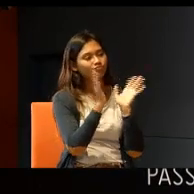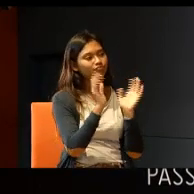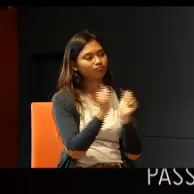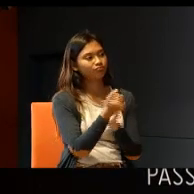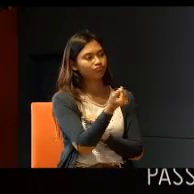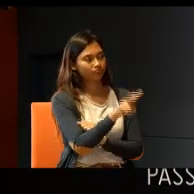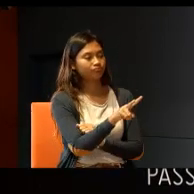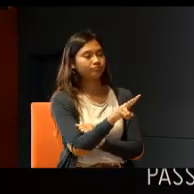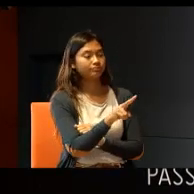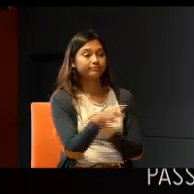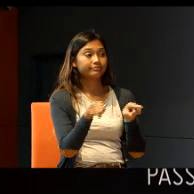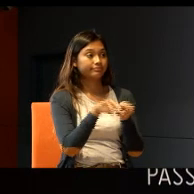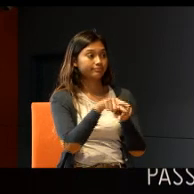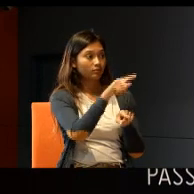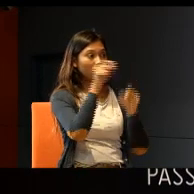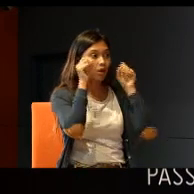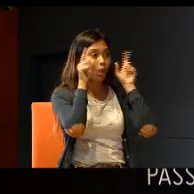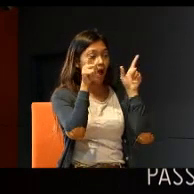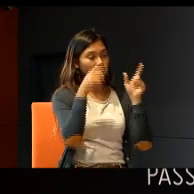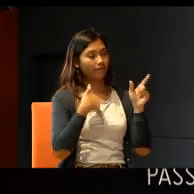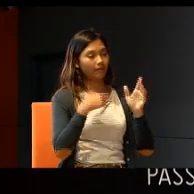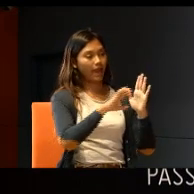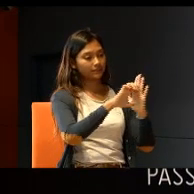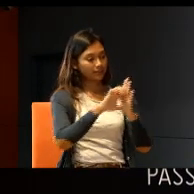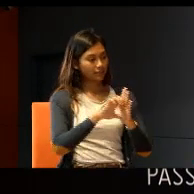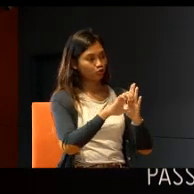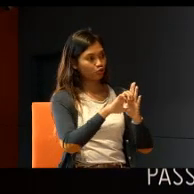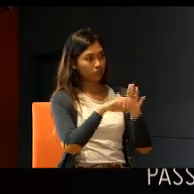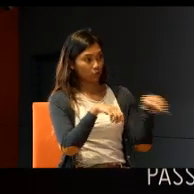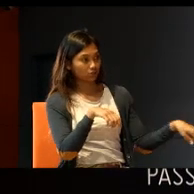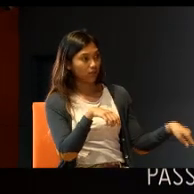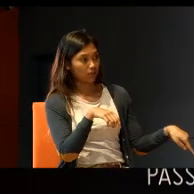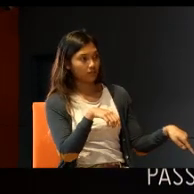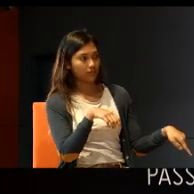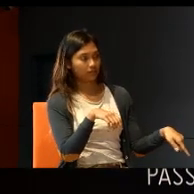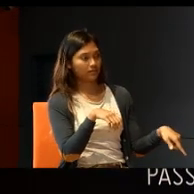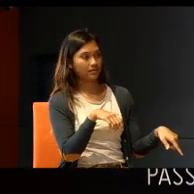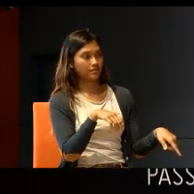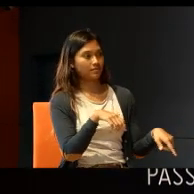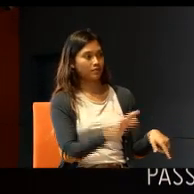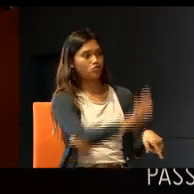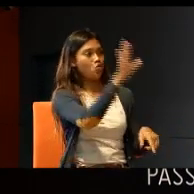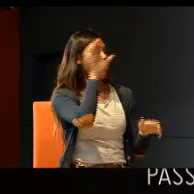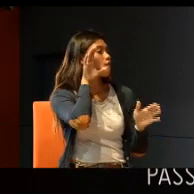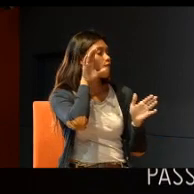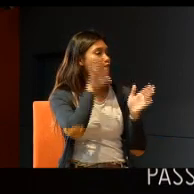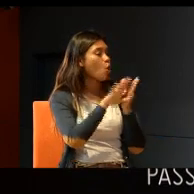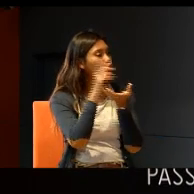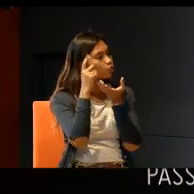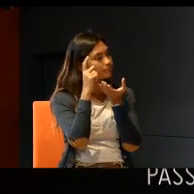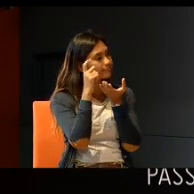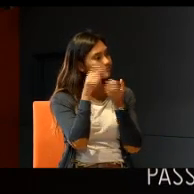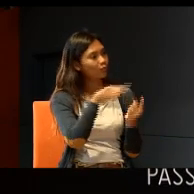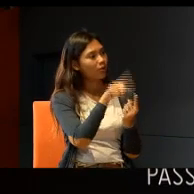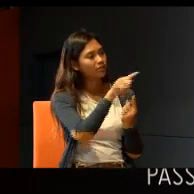you may be aware that there's an exhibition downstairs of Alvin's photographs, the photographs he took